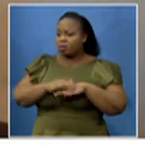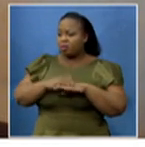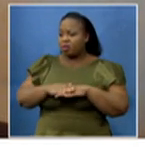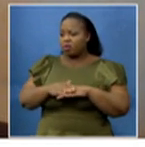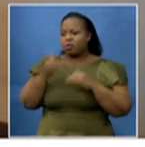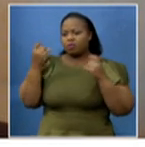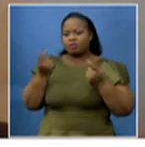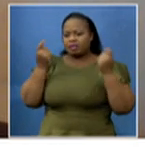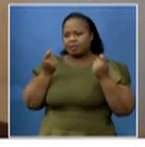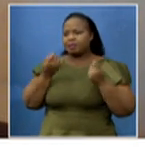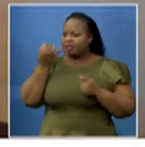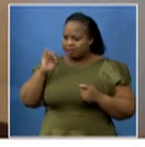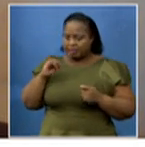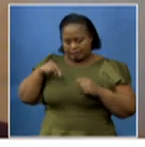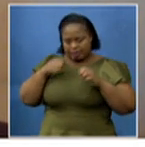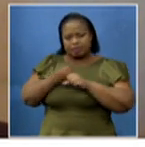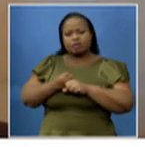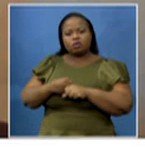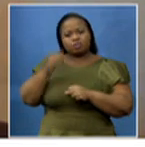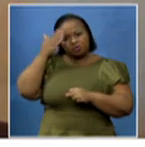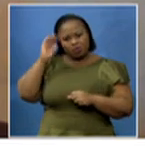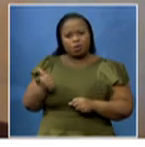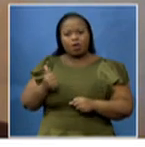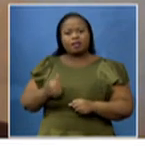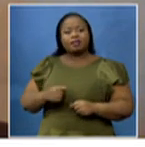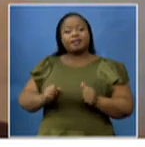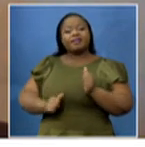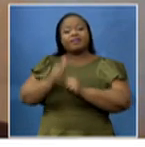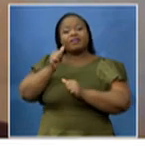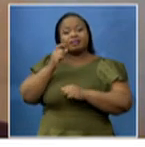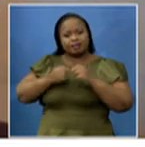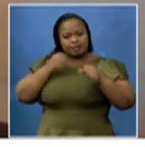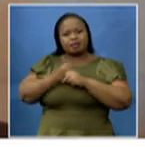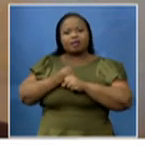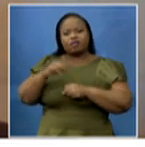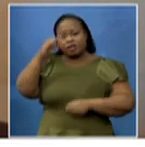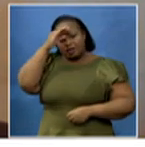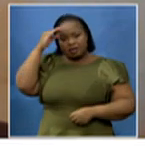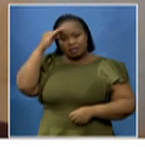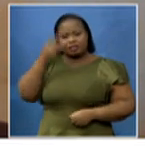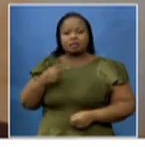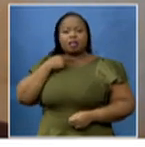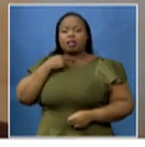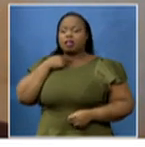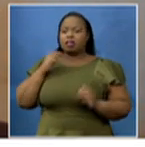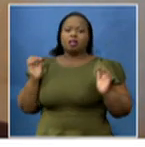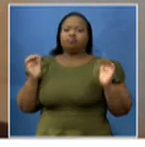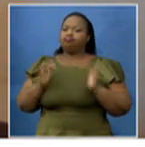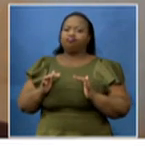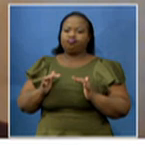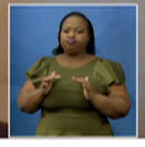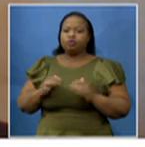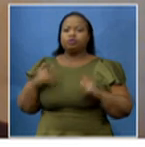this year has to go down, having been known that it was the first year where nurses were unable to gather around and